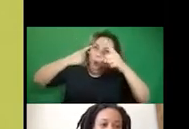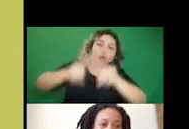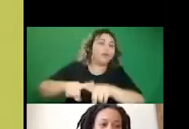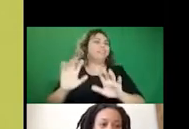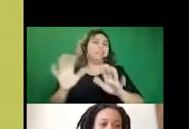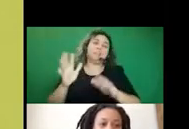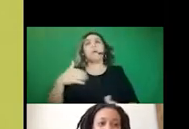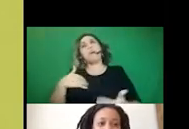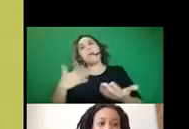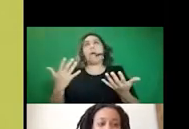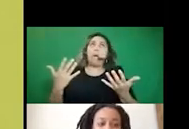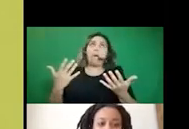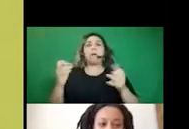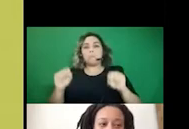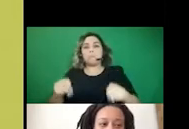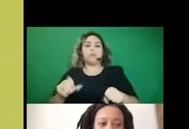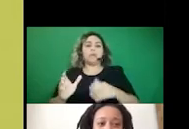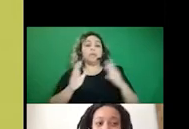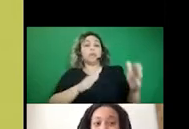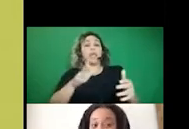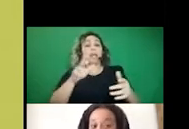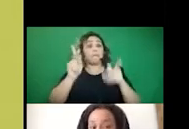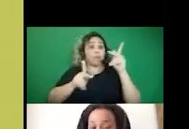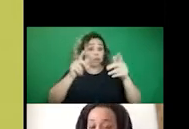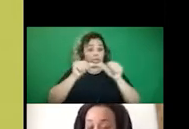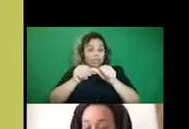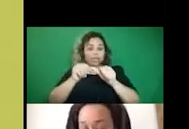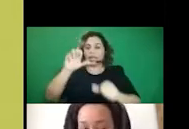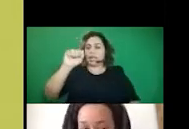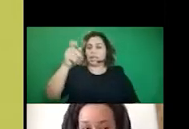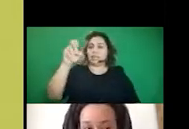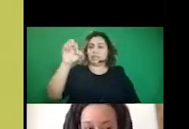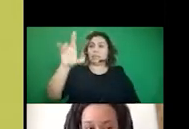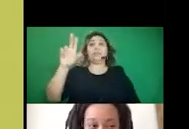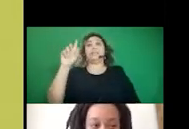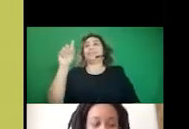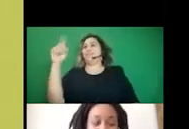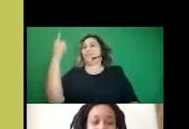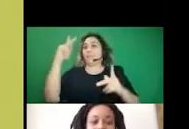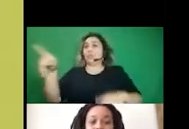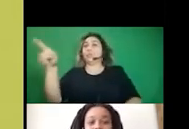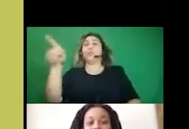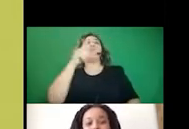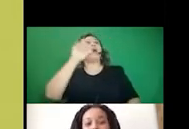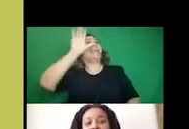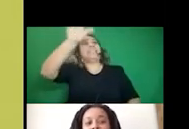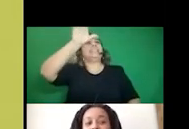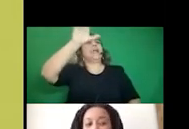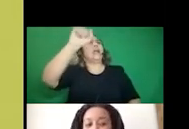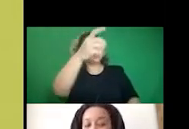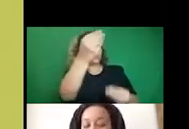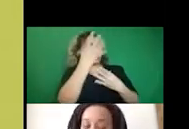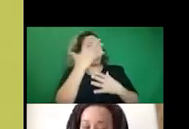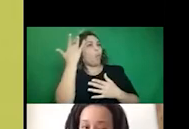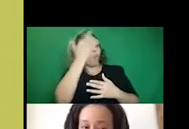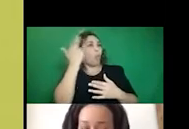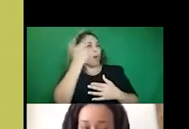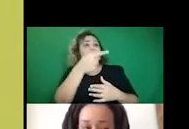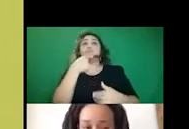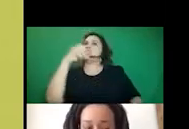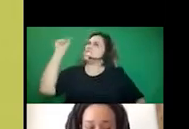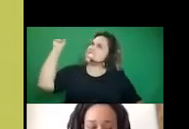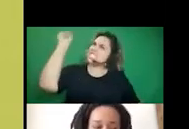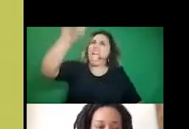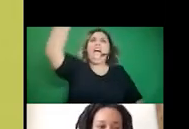All right. As people continue to type in Spencer, since you were first, I'm going to pick on you. Um, can you share why that was such a quick yes for